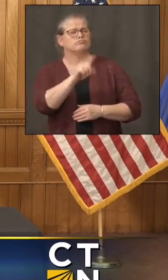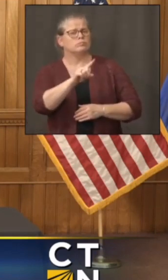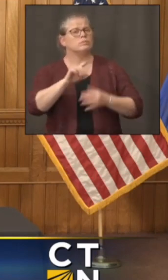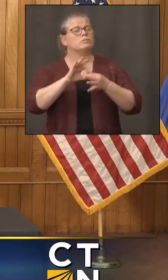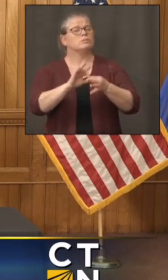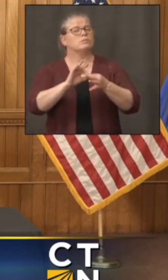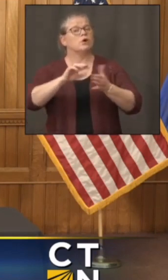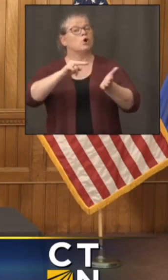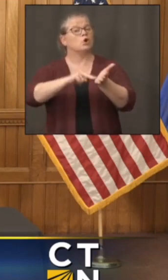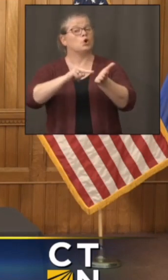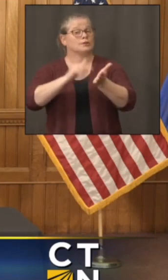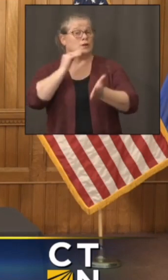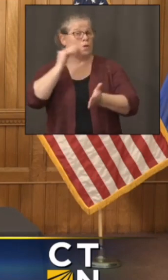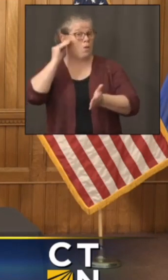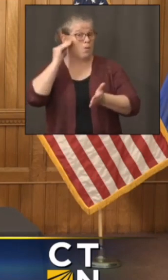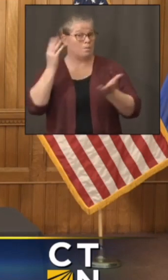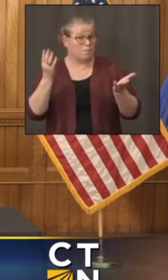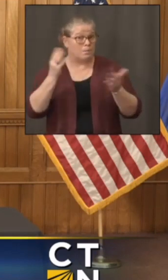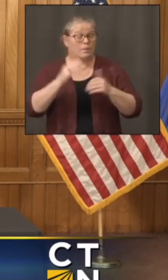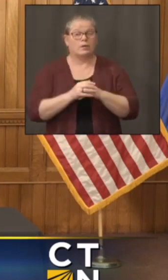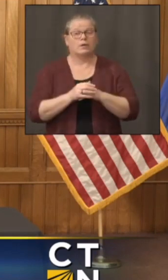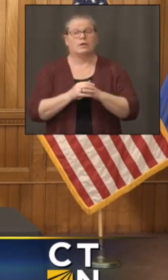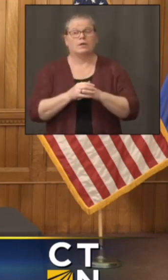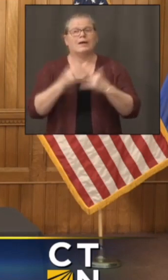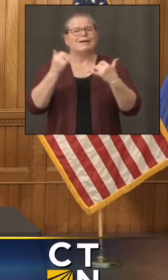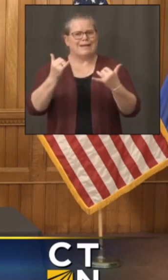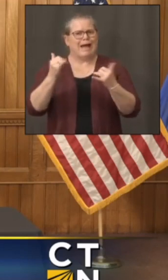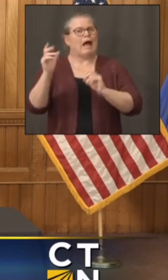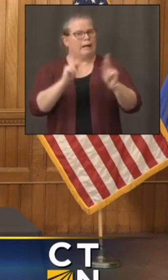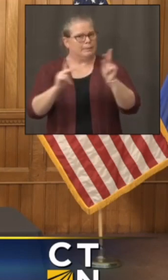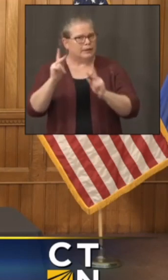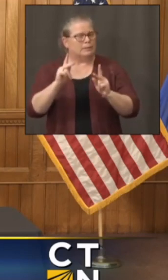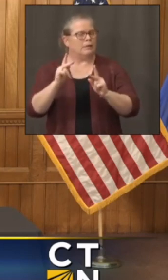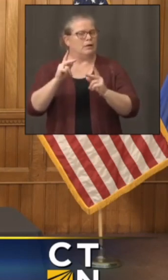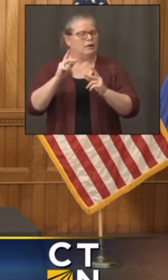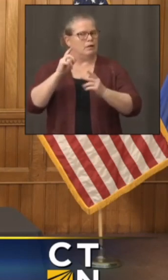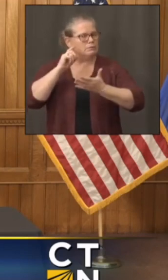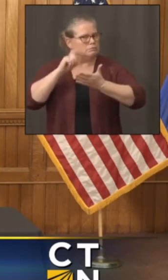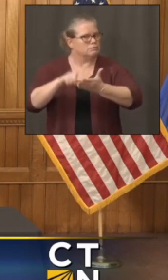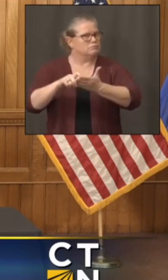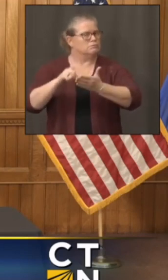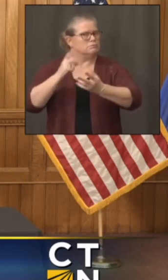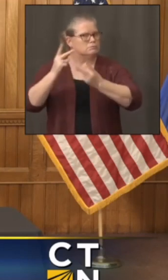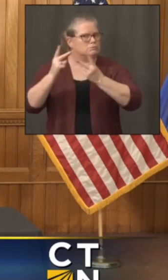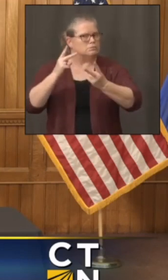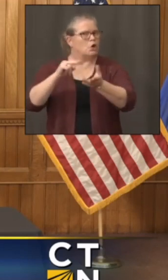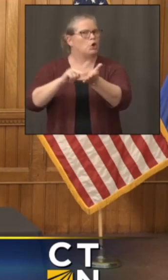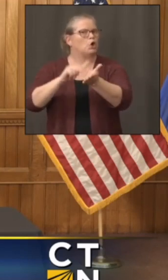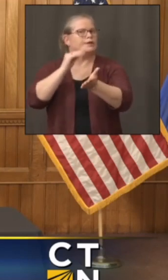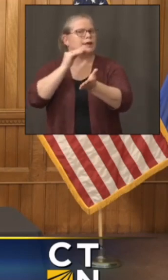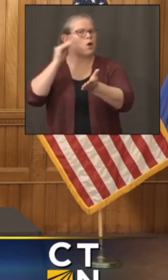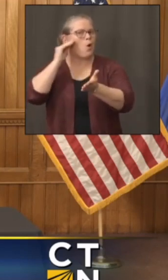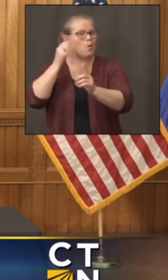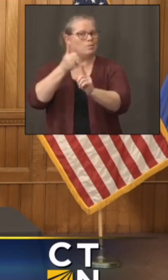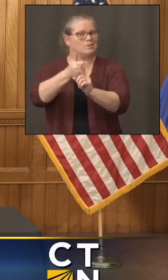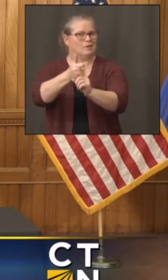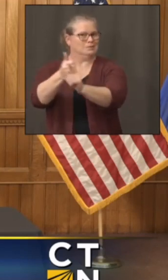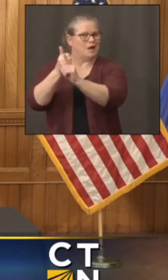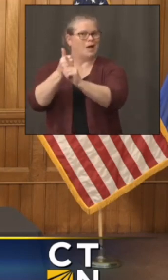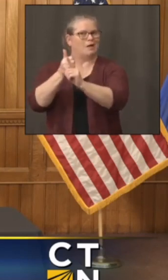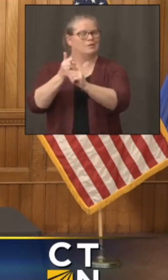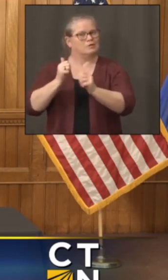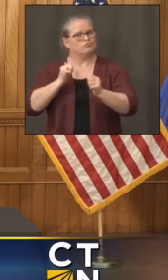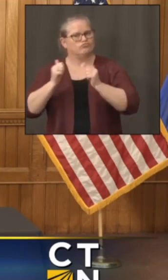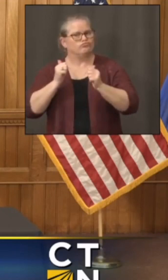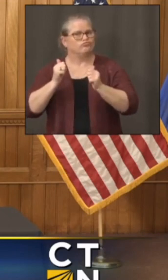a lot of people are looking to nursing homes now we're seeing that some nursing homes are actually taking it upon themselves now to